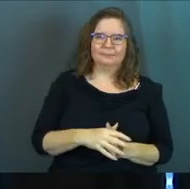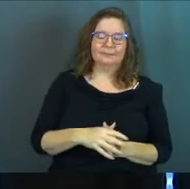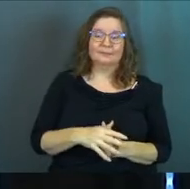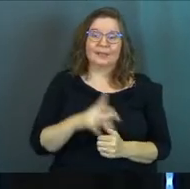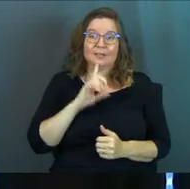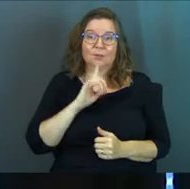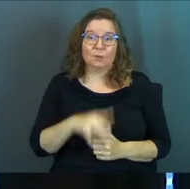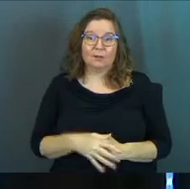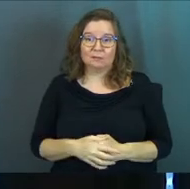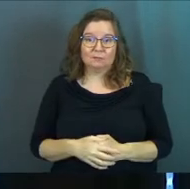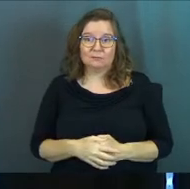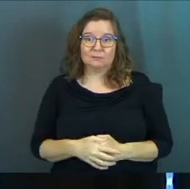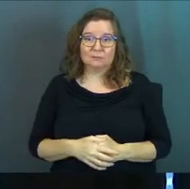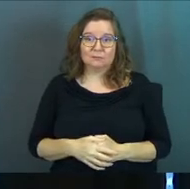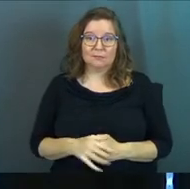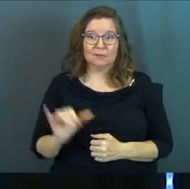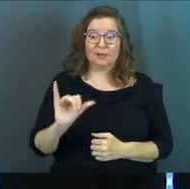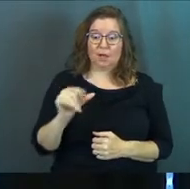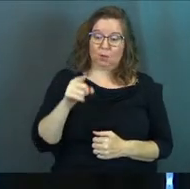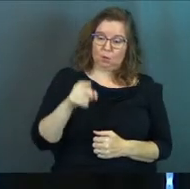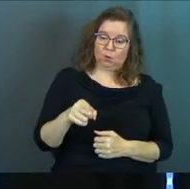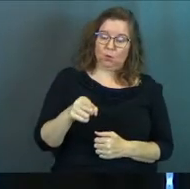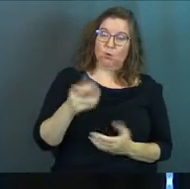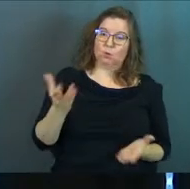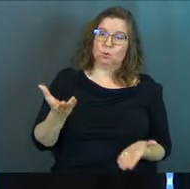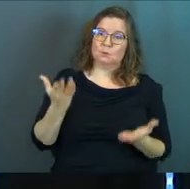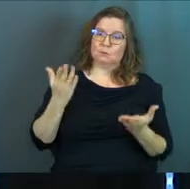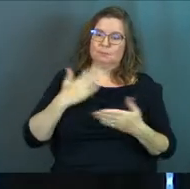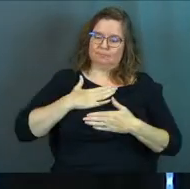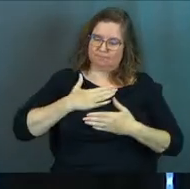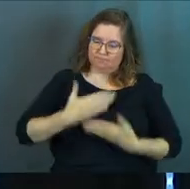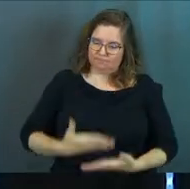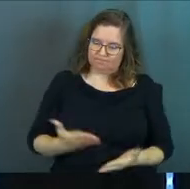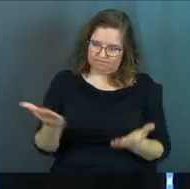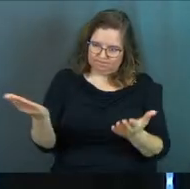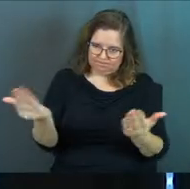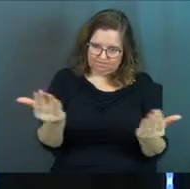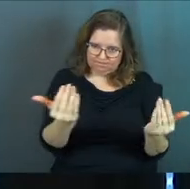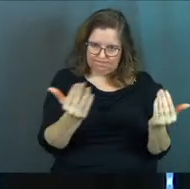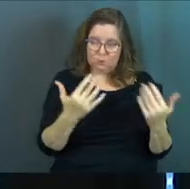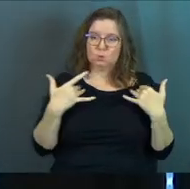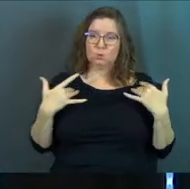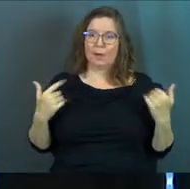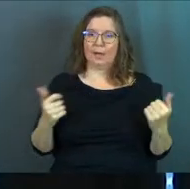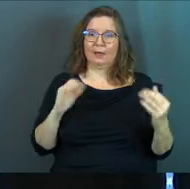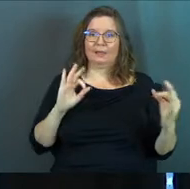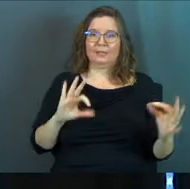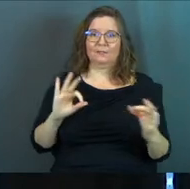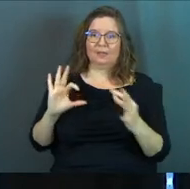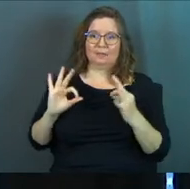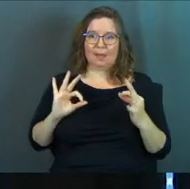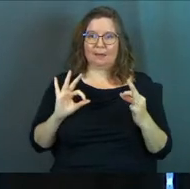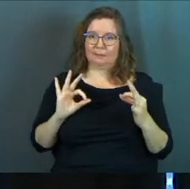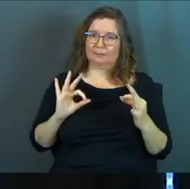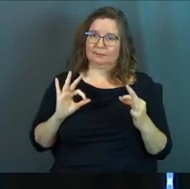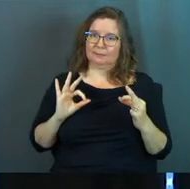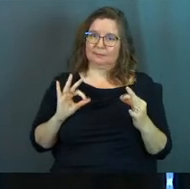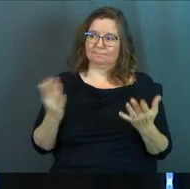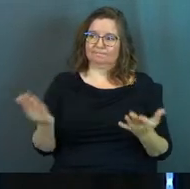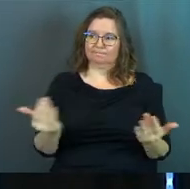No, that's not real. It's like, you submit yourself to a healthy feedback loop.